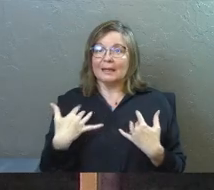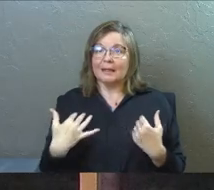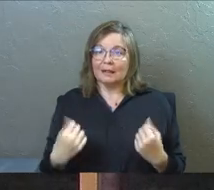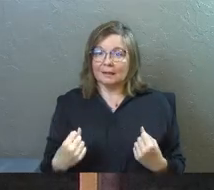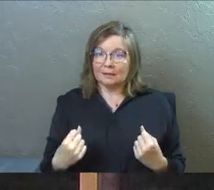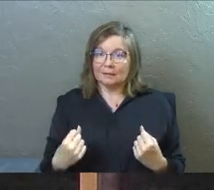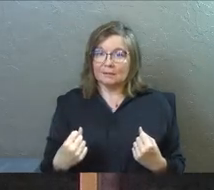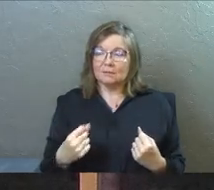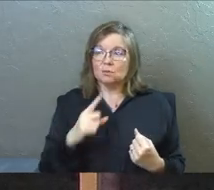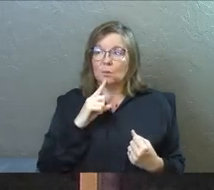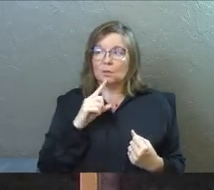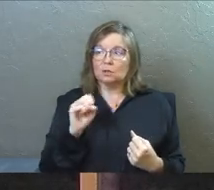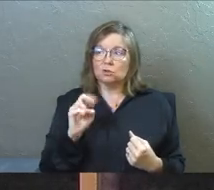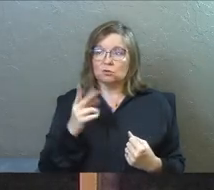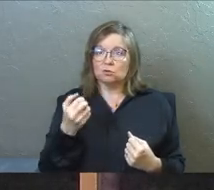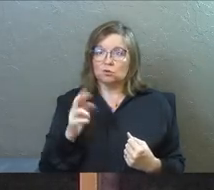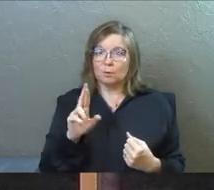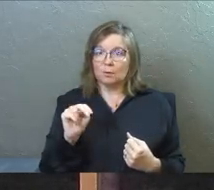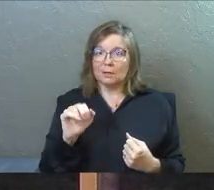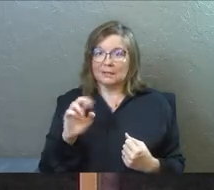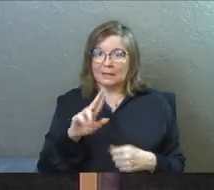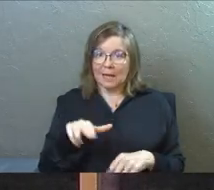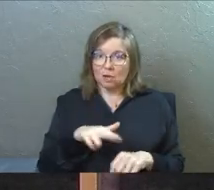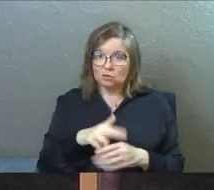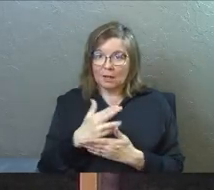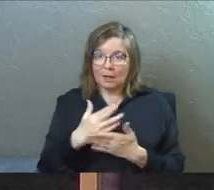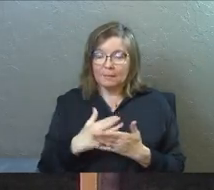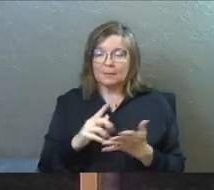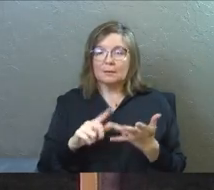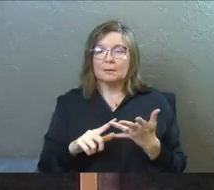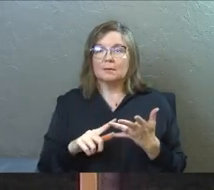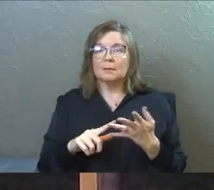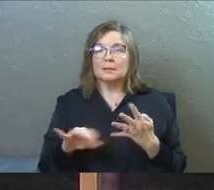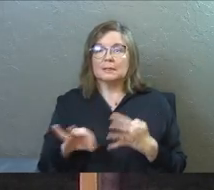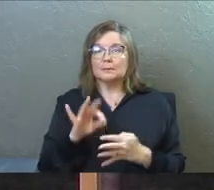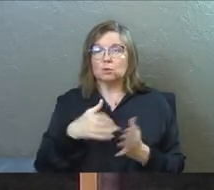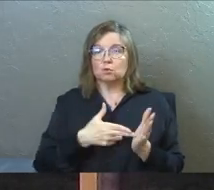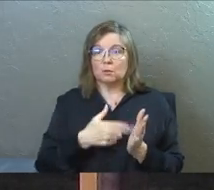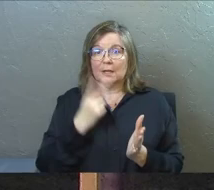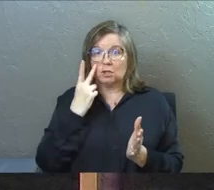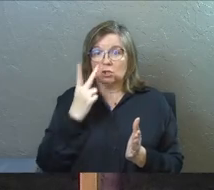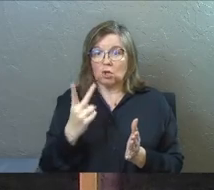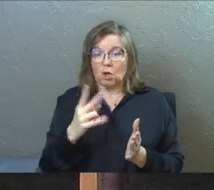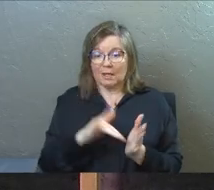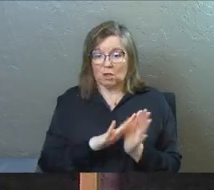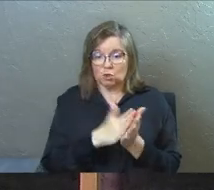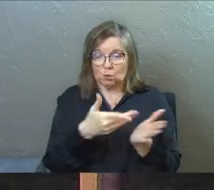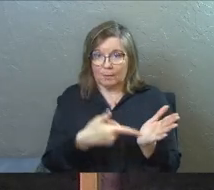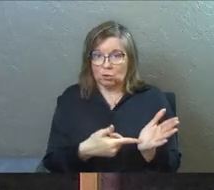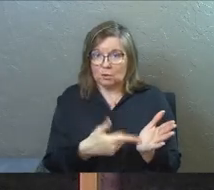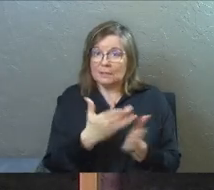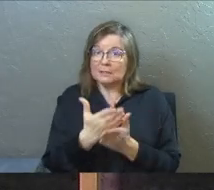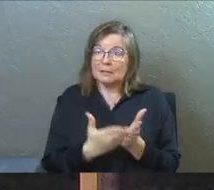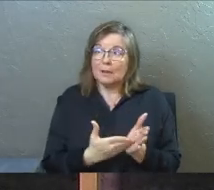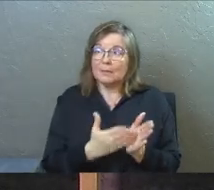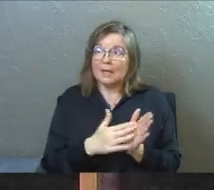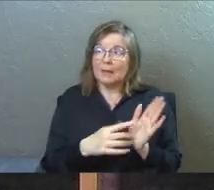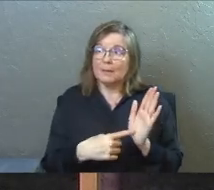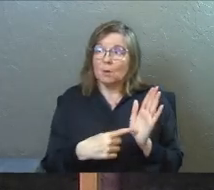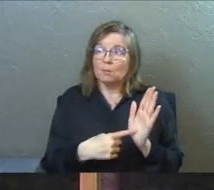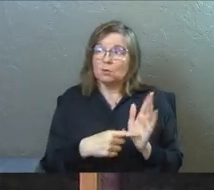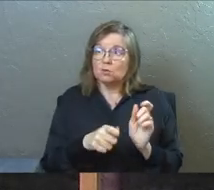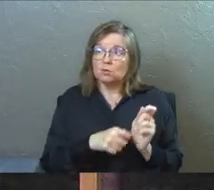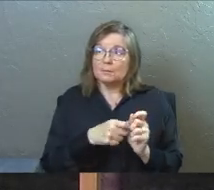healing. So there's a supernatural element. Said the spiritual truth that they saw in the scripture and some of them maybe even